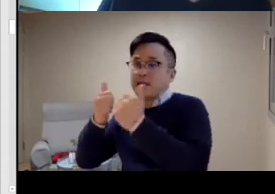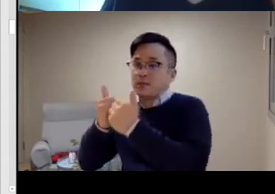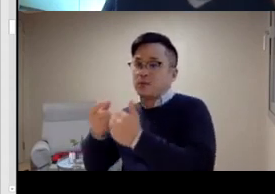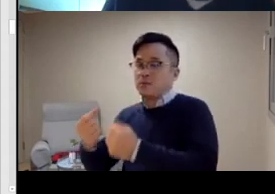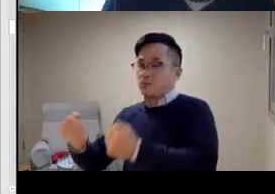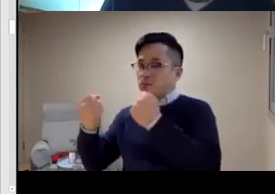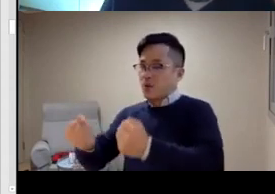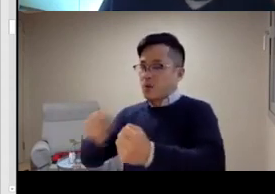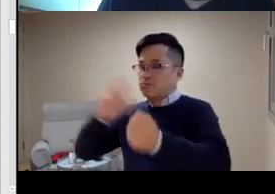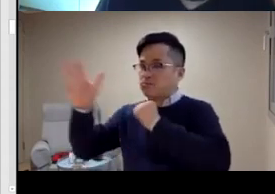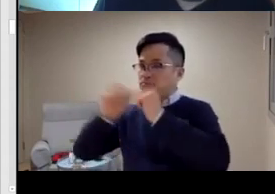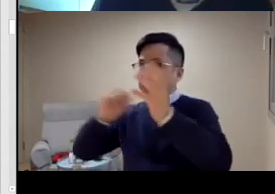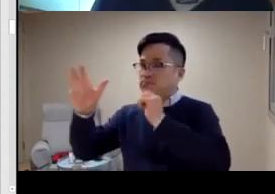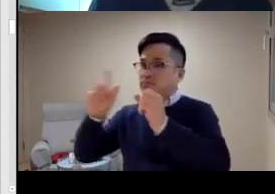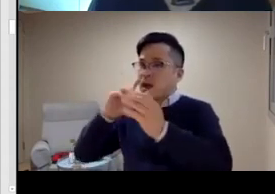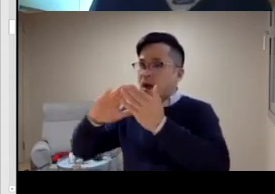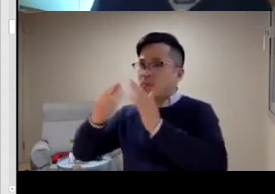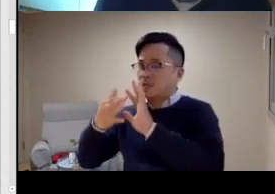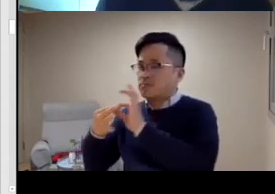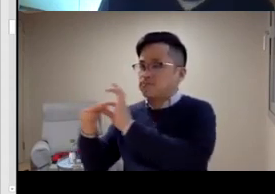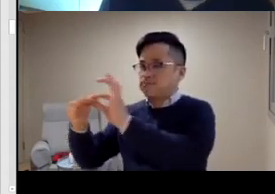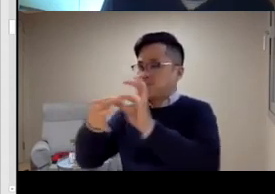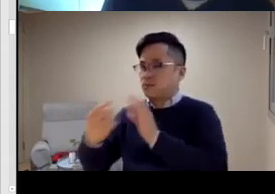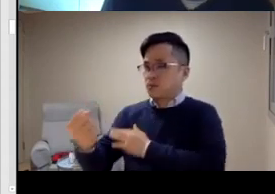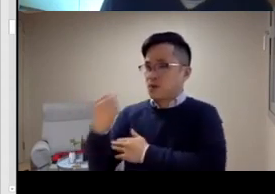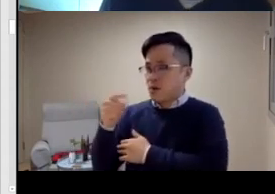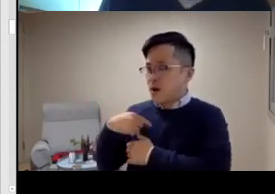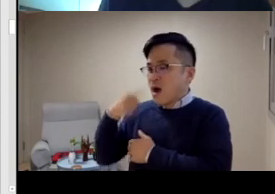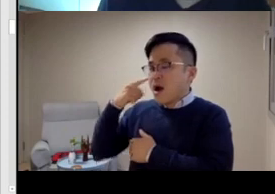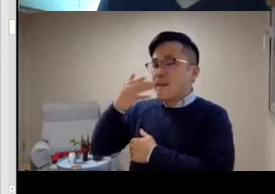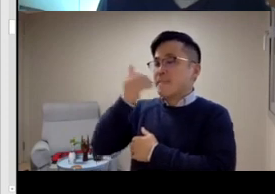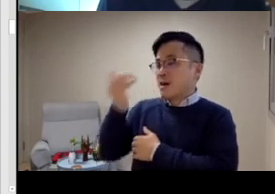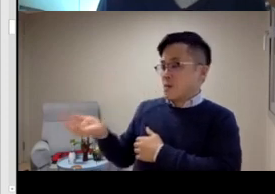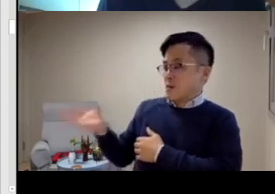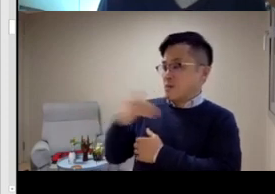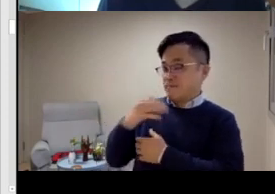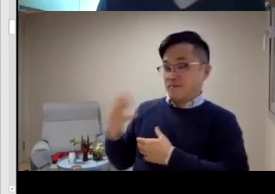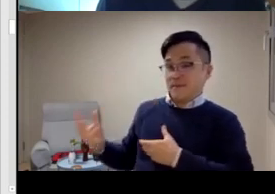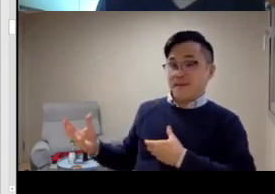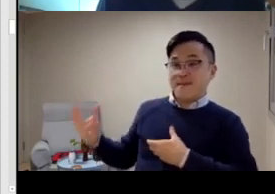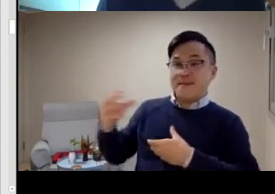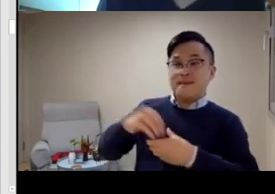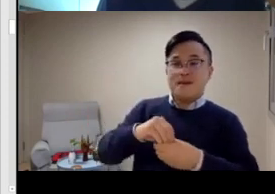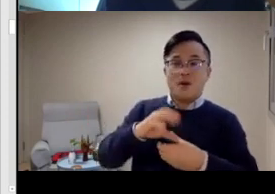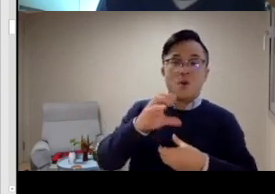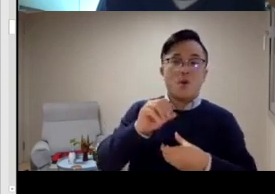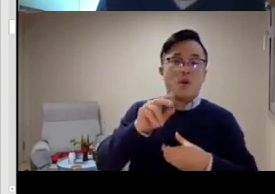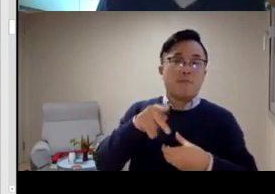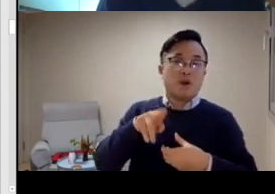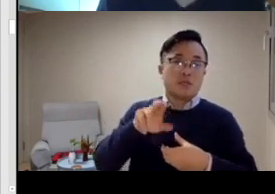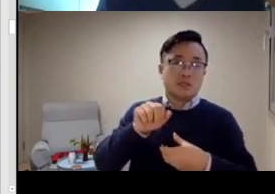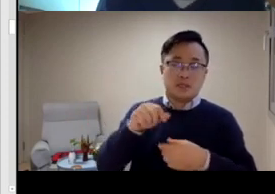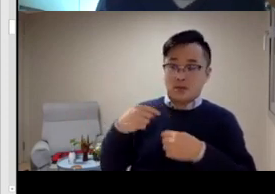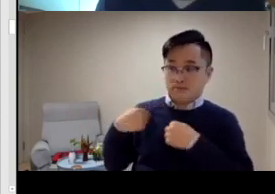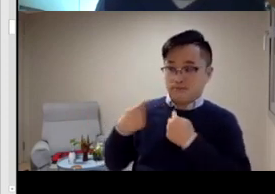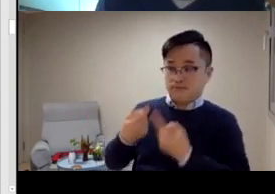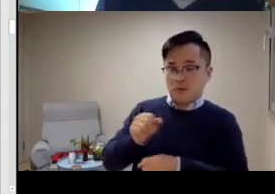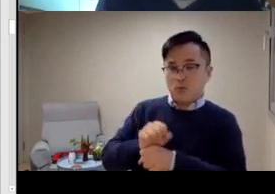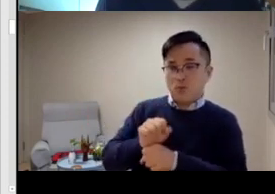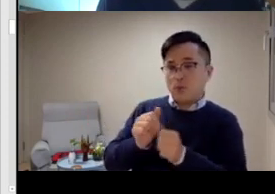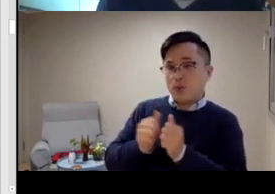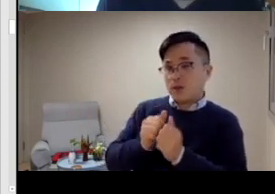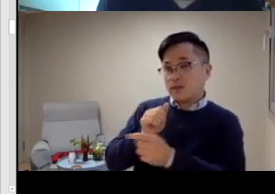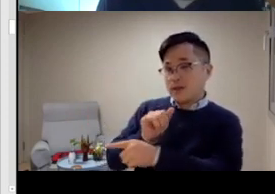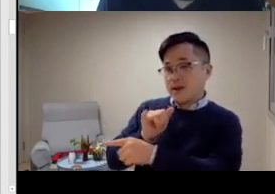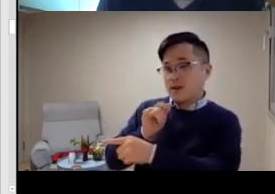And she does a lot to encourage Deaf people to come and join and volunteer to give data, and to be involved